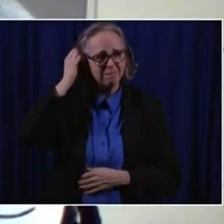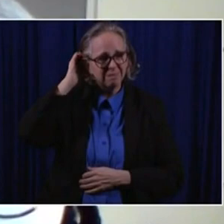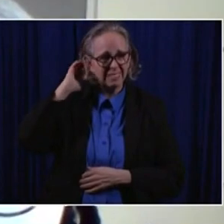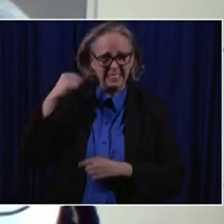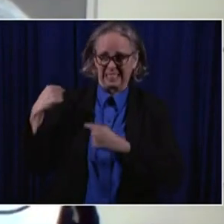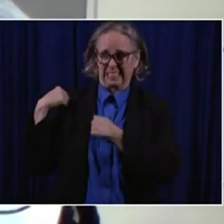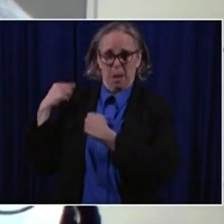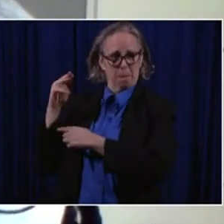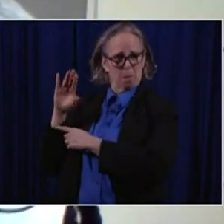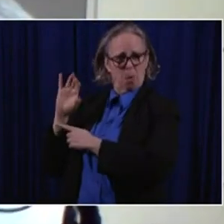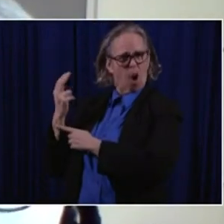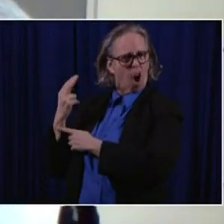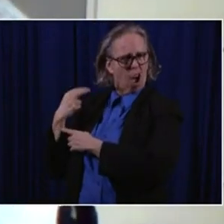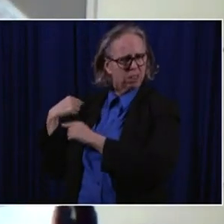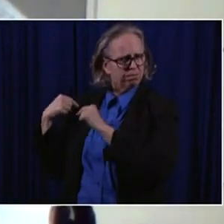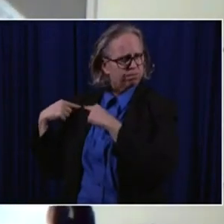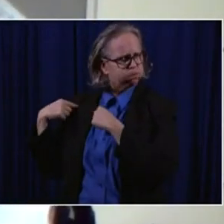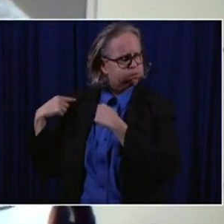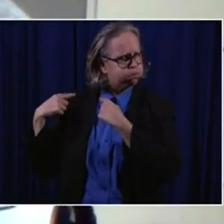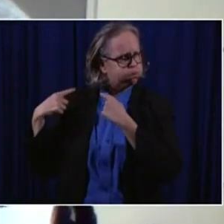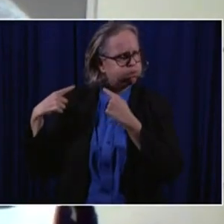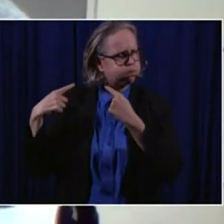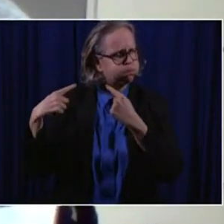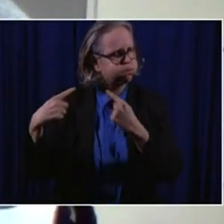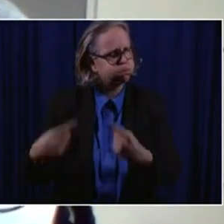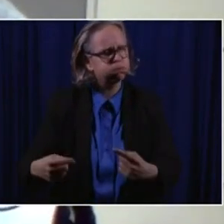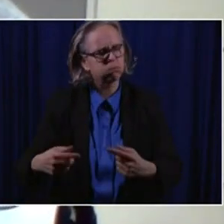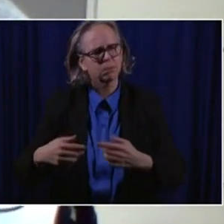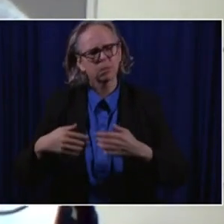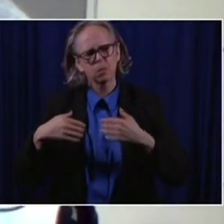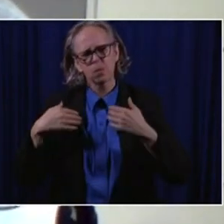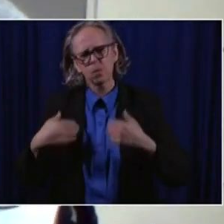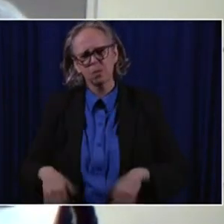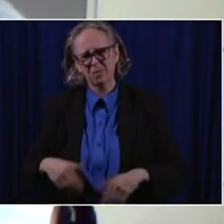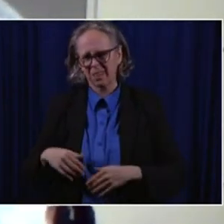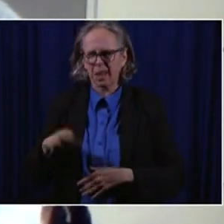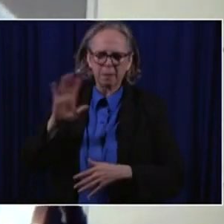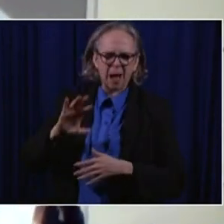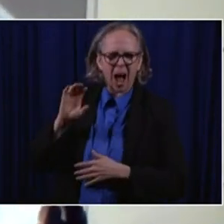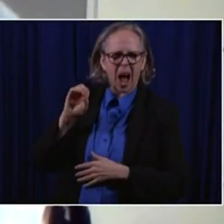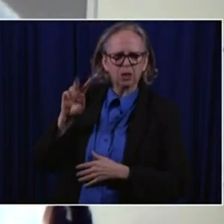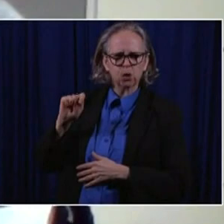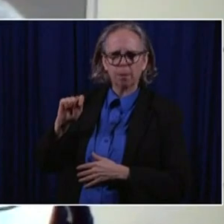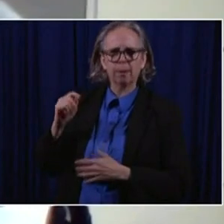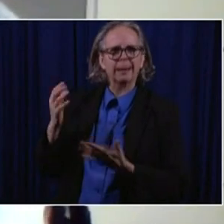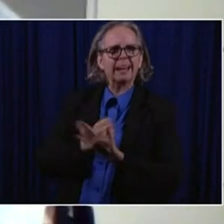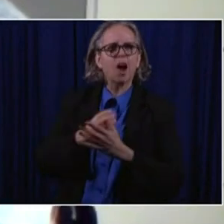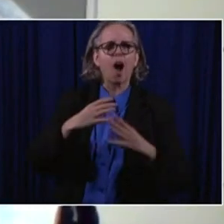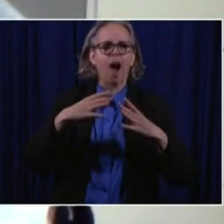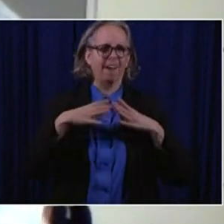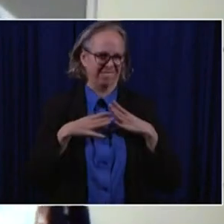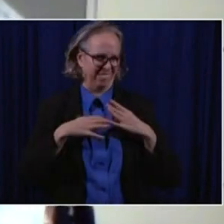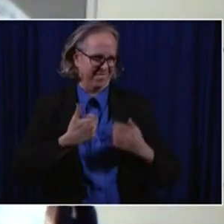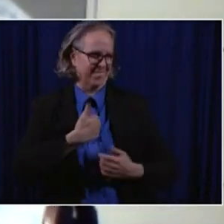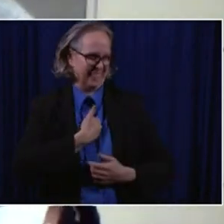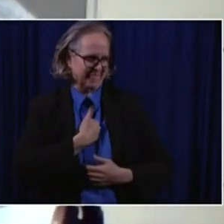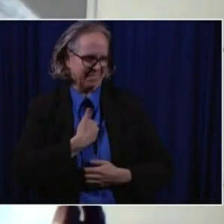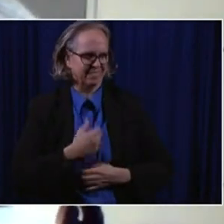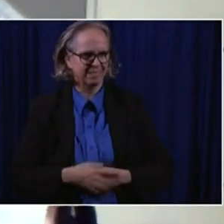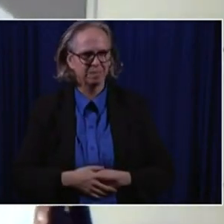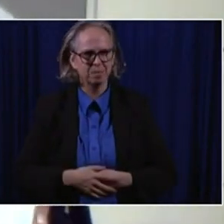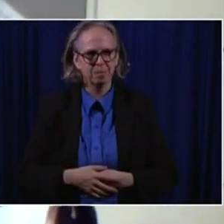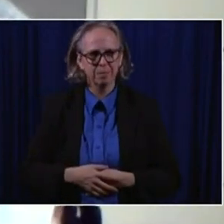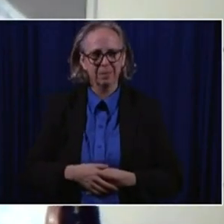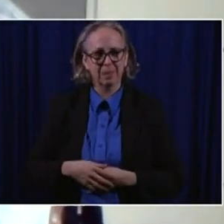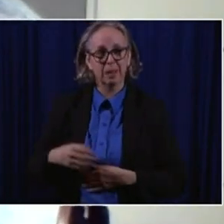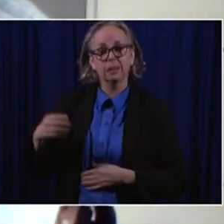COVID patient. And, um, I took a break in October, took a little time off to myself. September is when I started seeing the decline of how many patients we